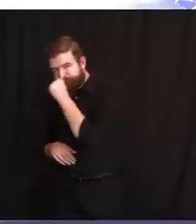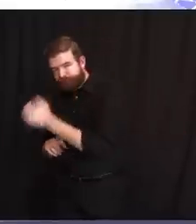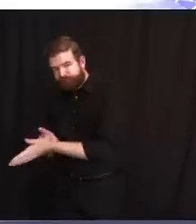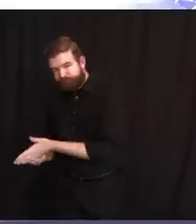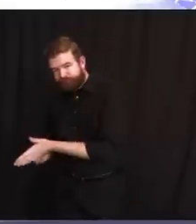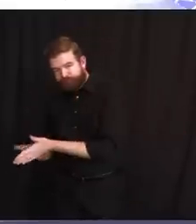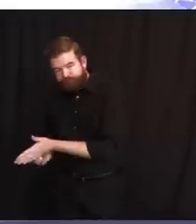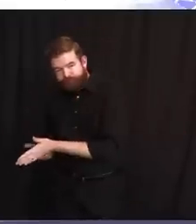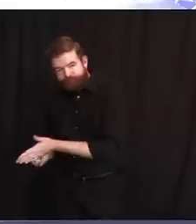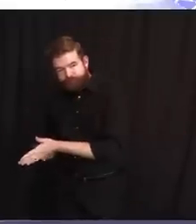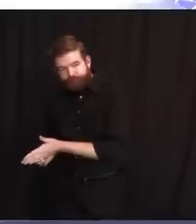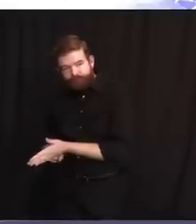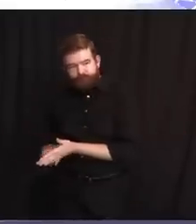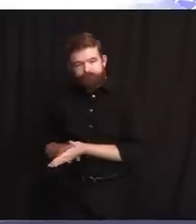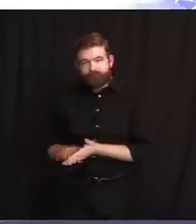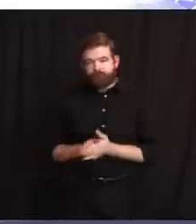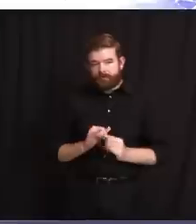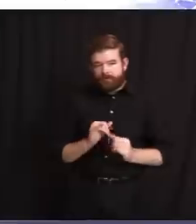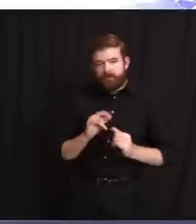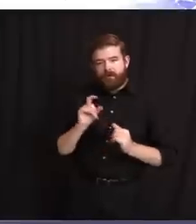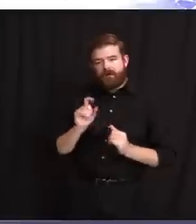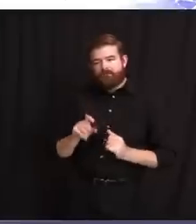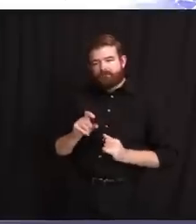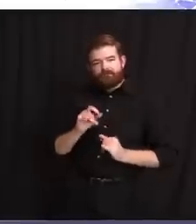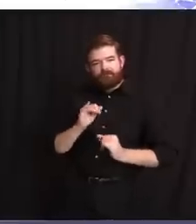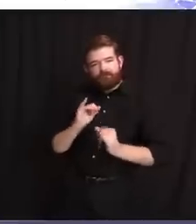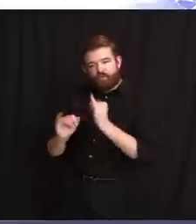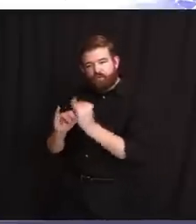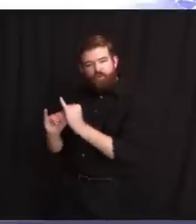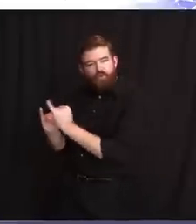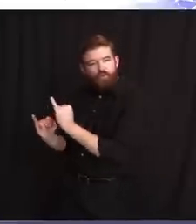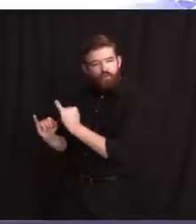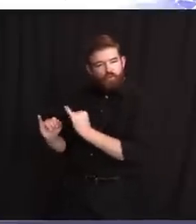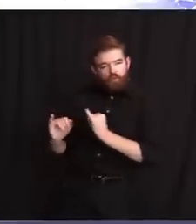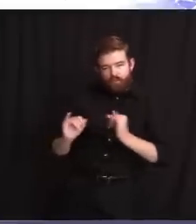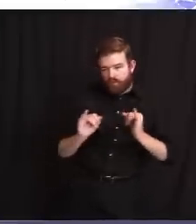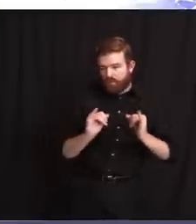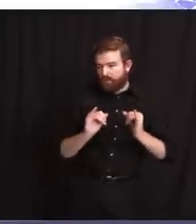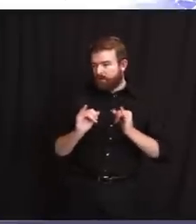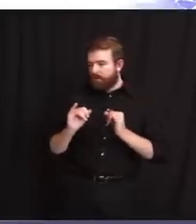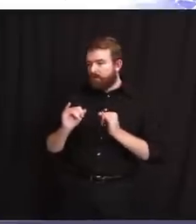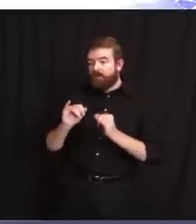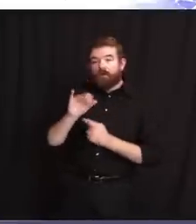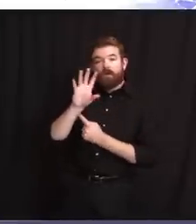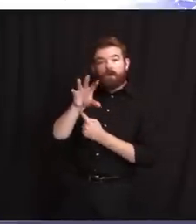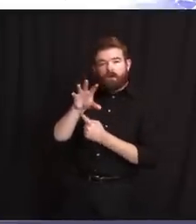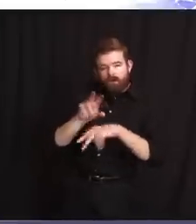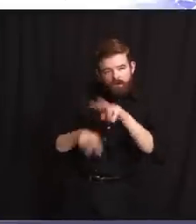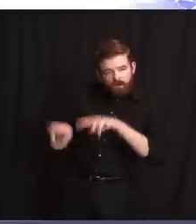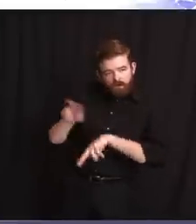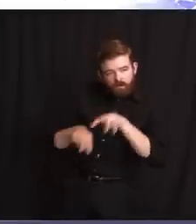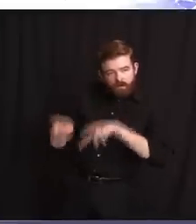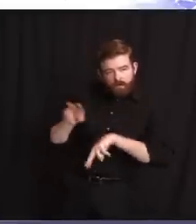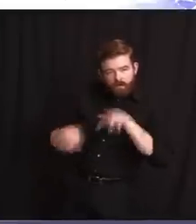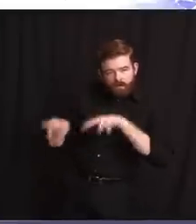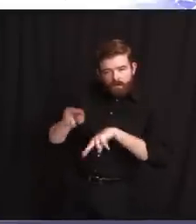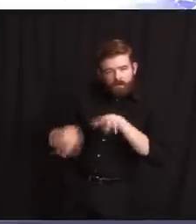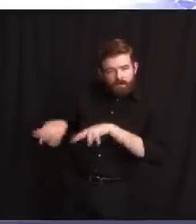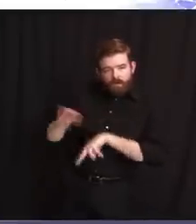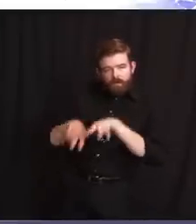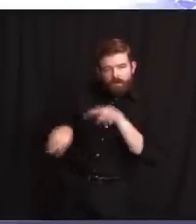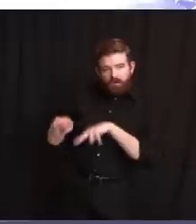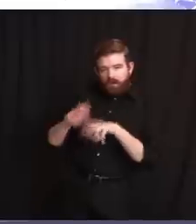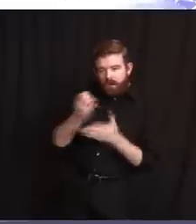witnesses, review footage, chase down leads, collect evidence, re-interview witnesses without